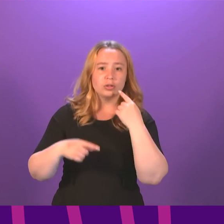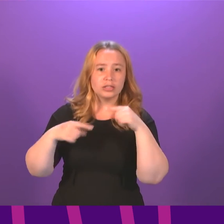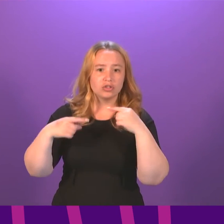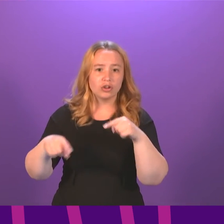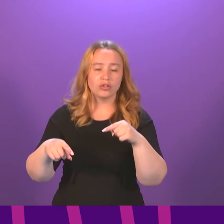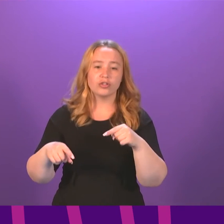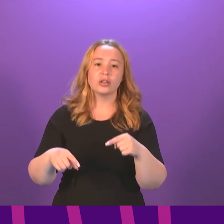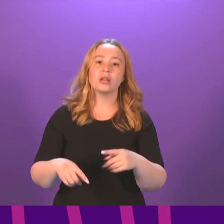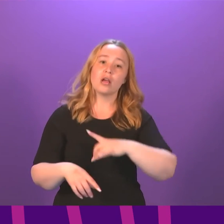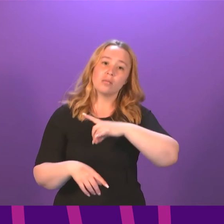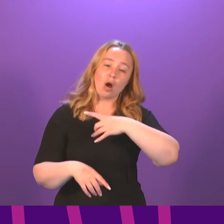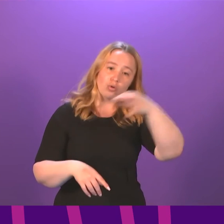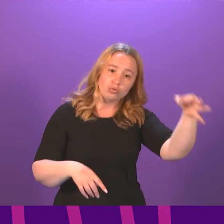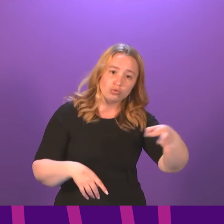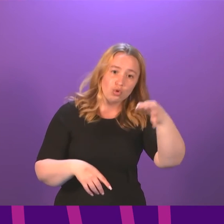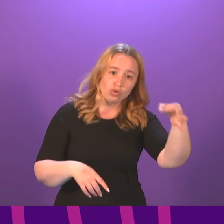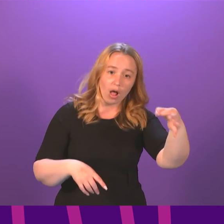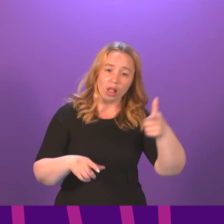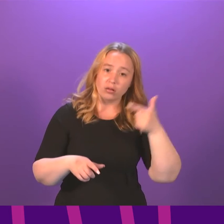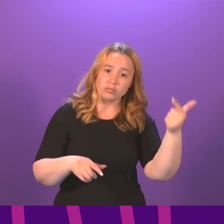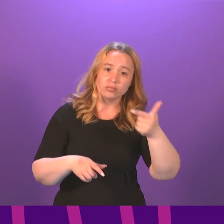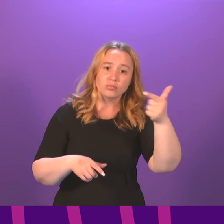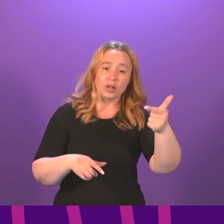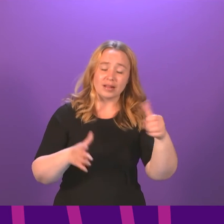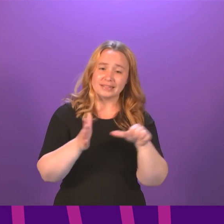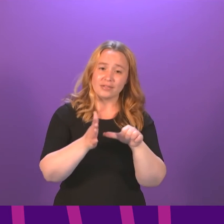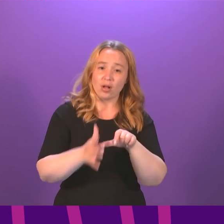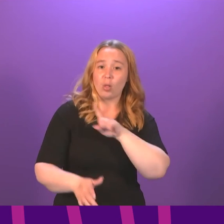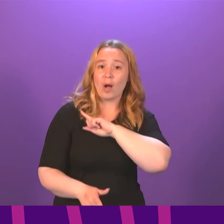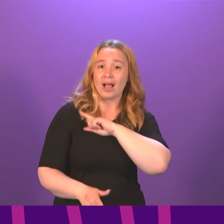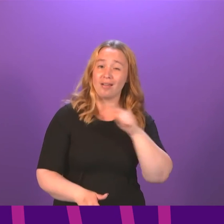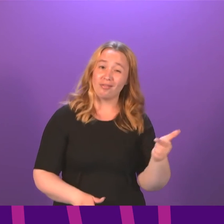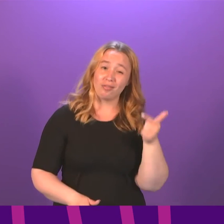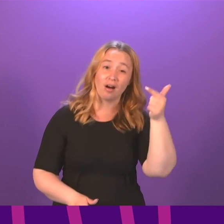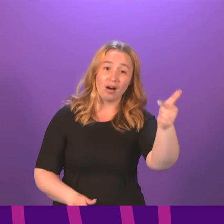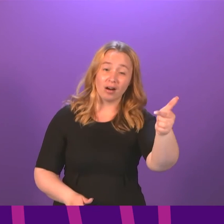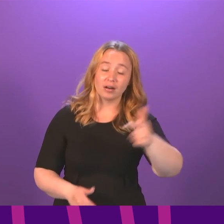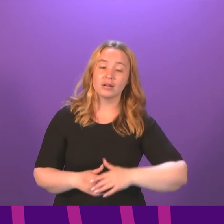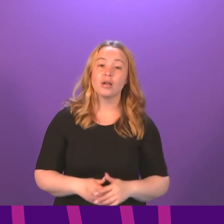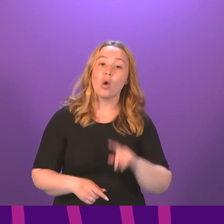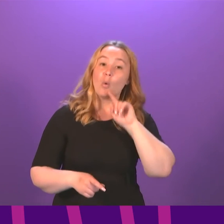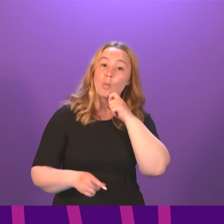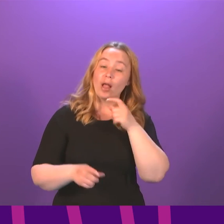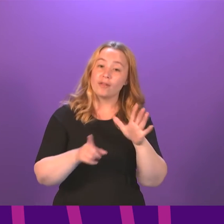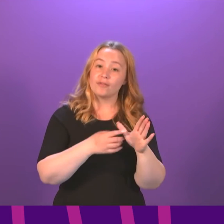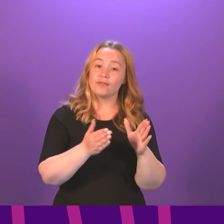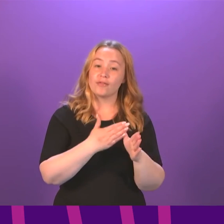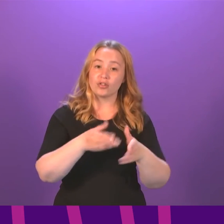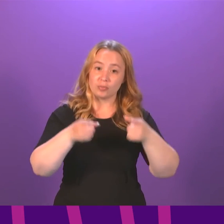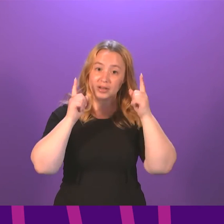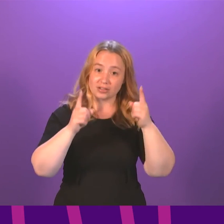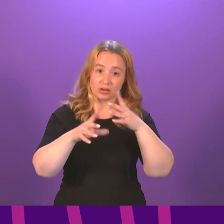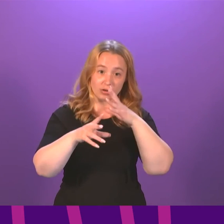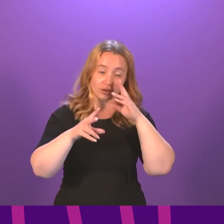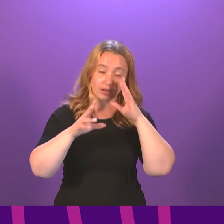Barony campus in Cumnock face even greater challenges due to their location. Will the First Minister commit to a review of the teacher recruitment